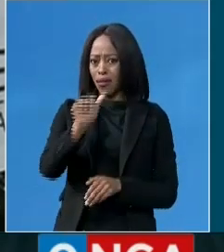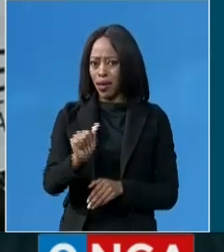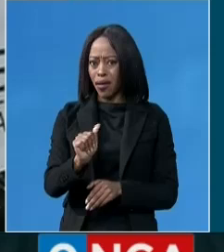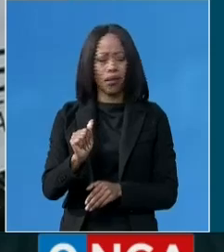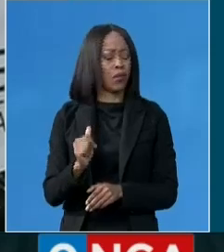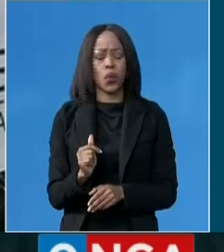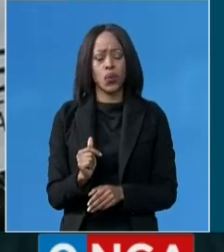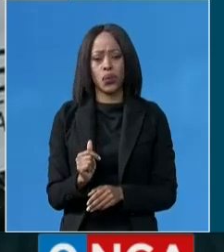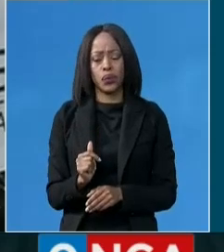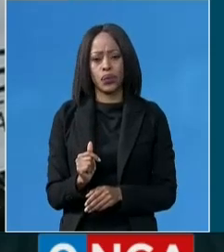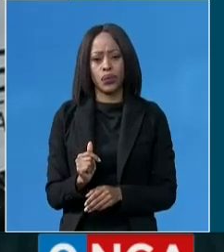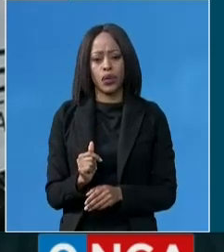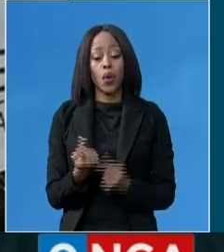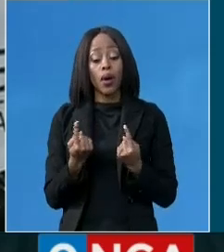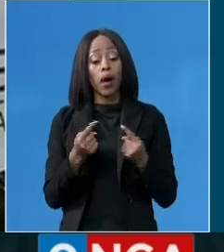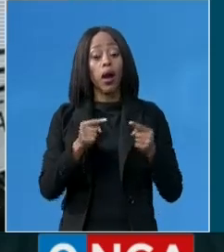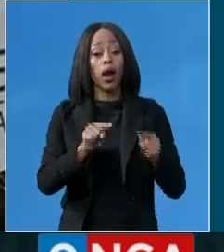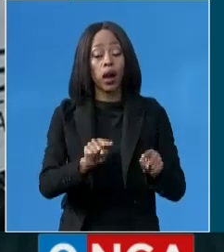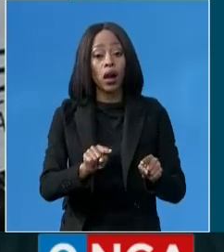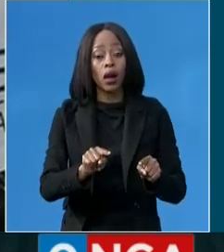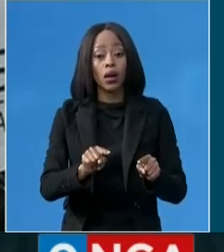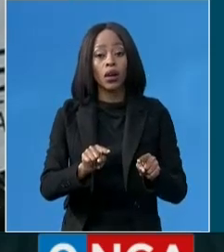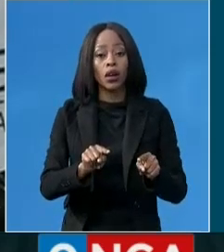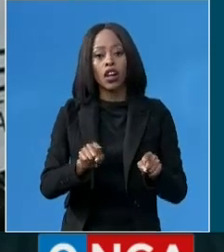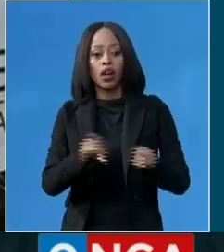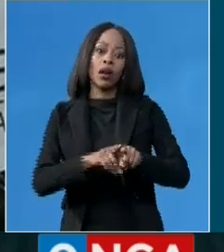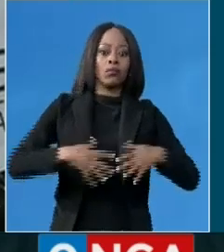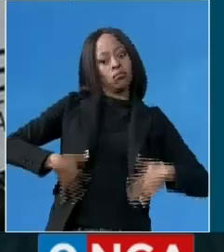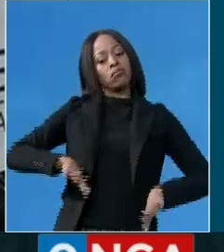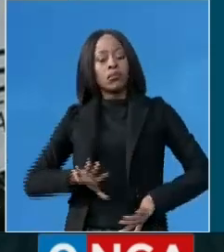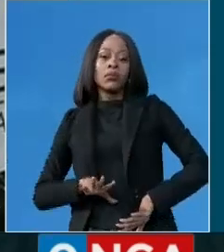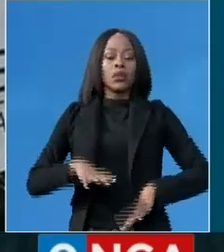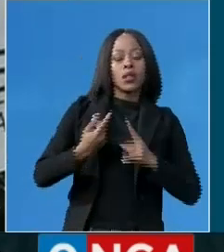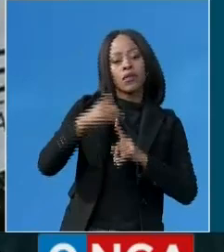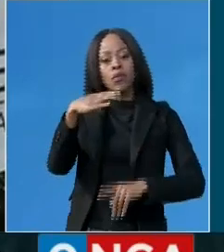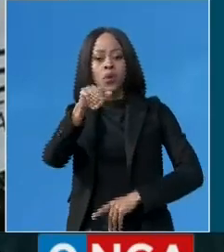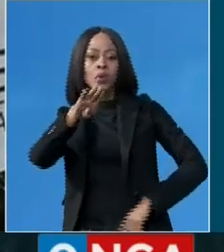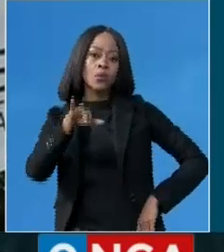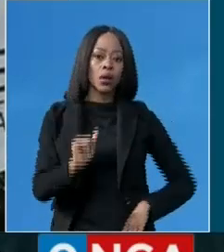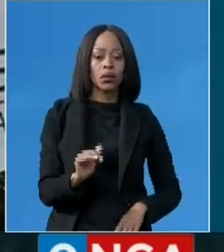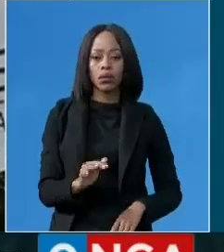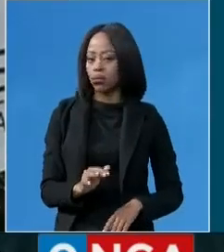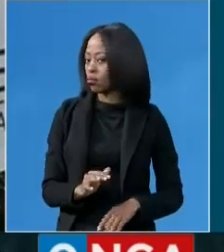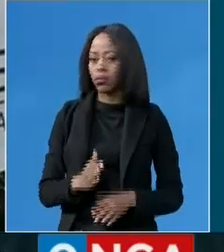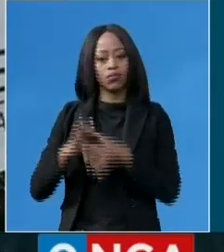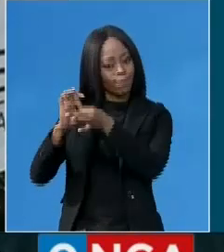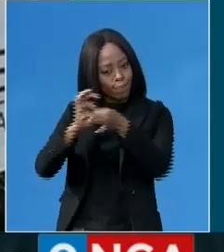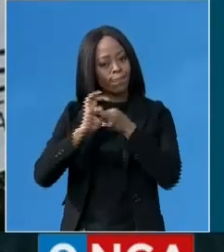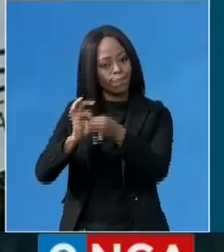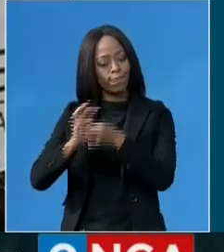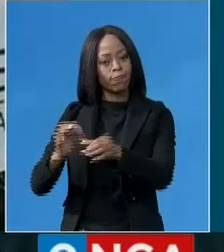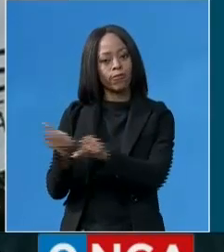planet. We're coming not to work like the Cuban doctors. We're coming here to work together